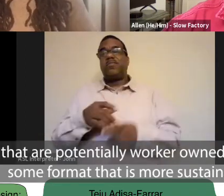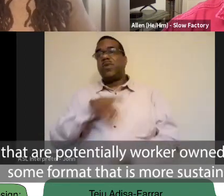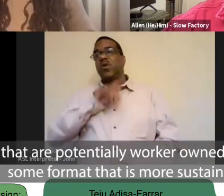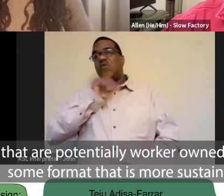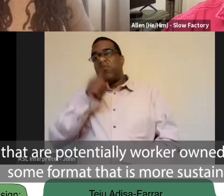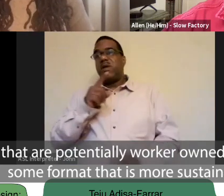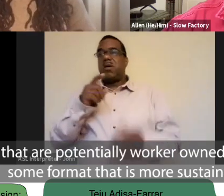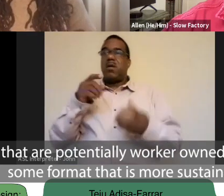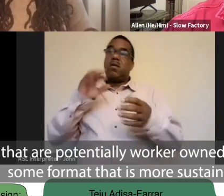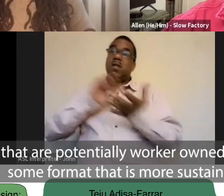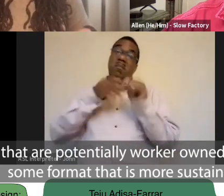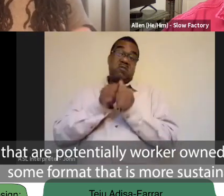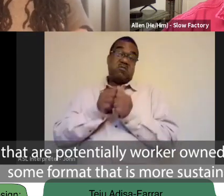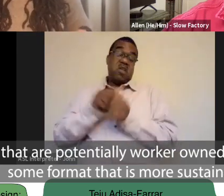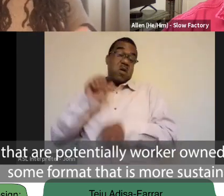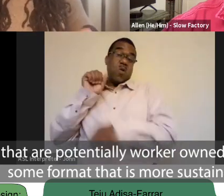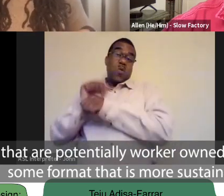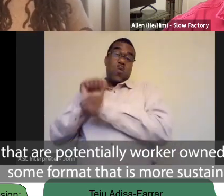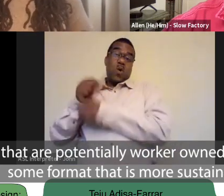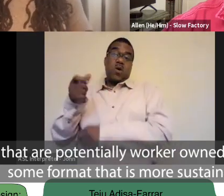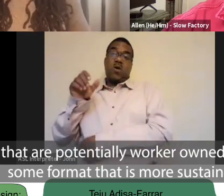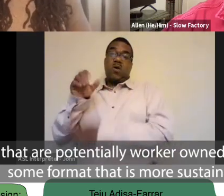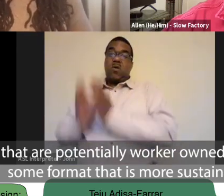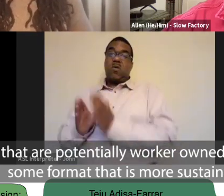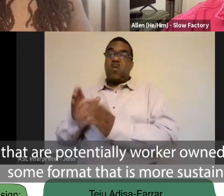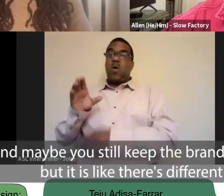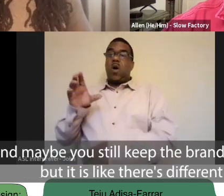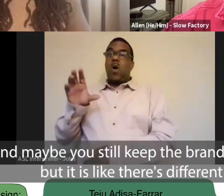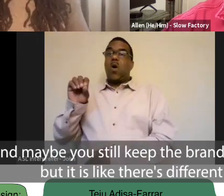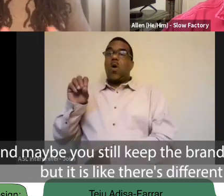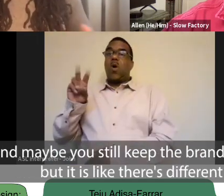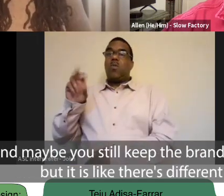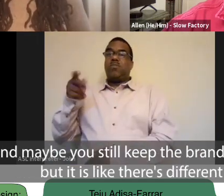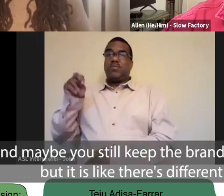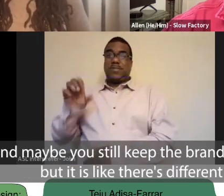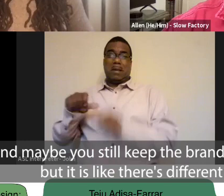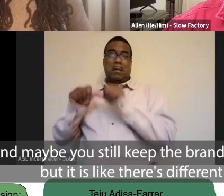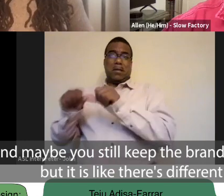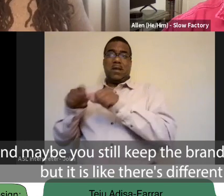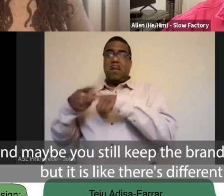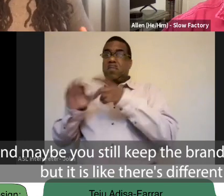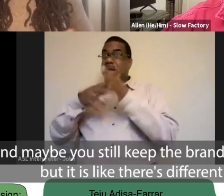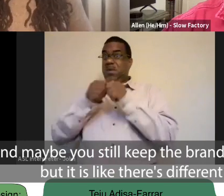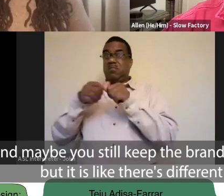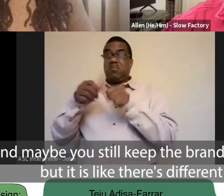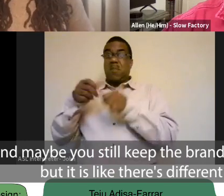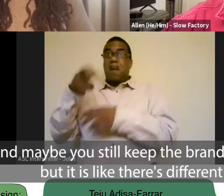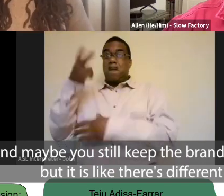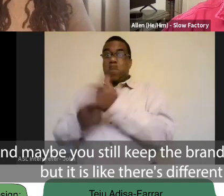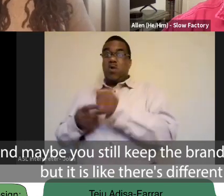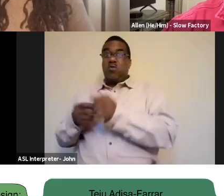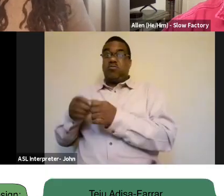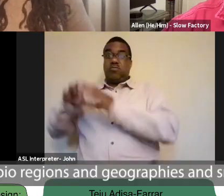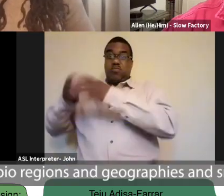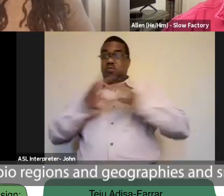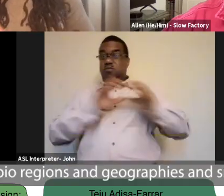potentially worker owned or in some format that is more sustainable. And maybe you still keep the brand name, and it is like there's